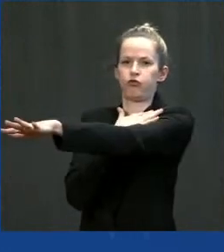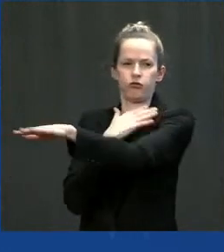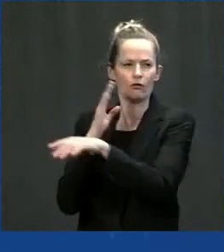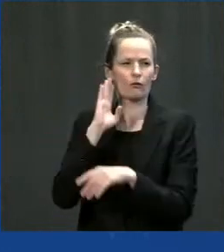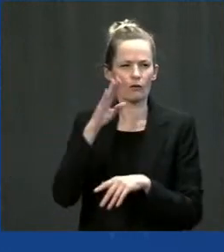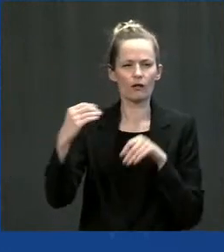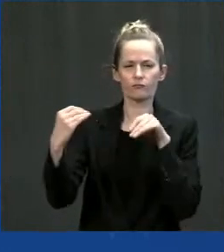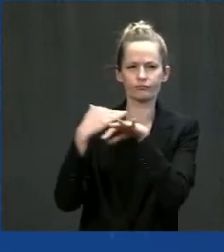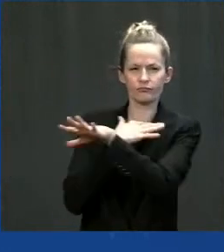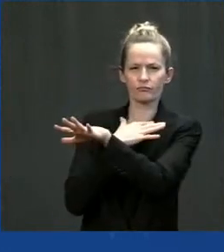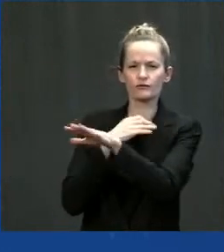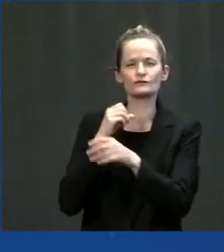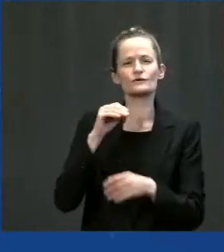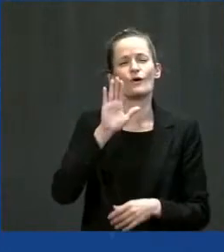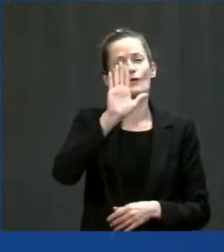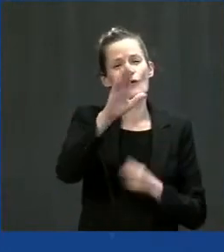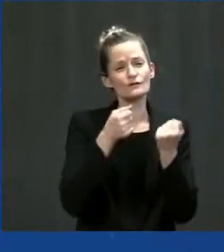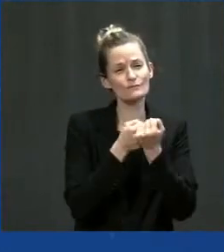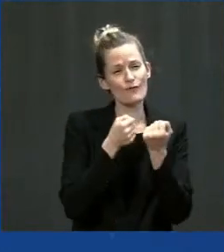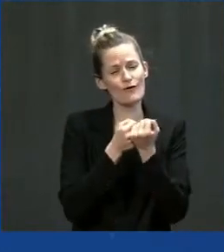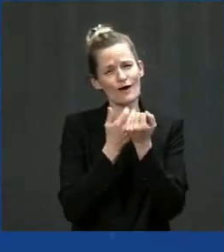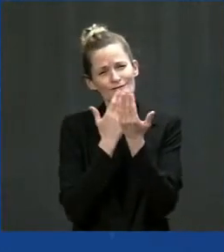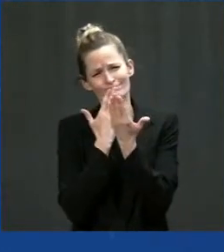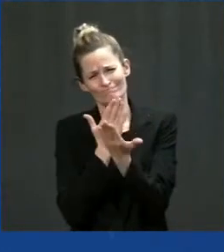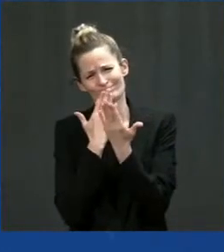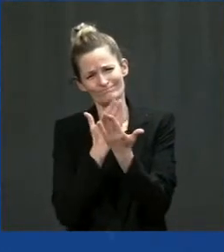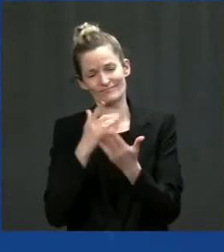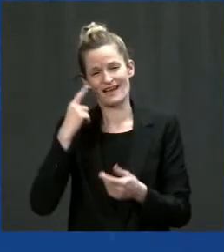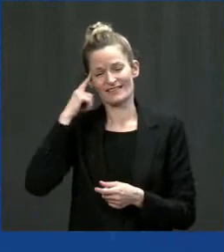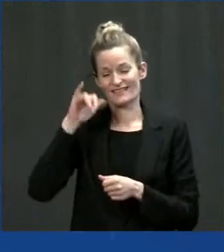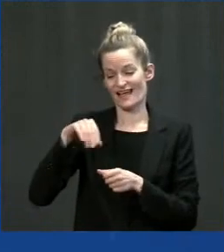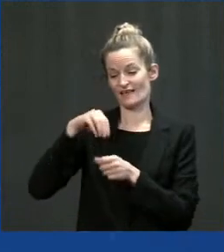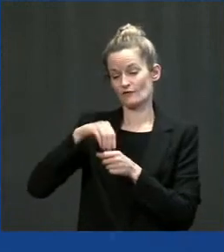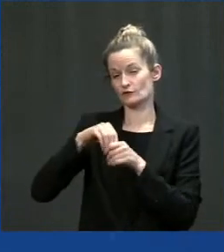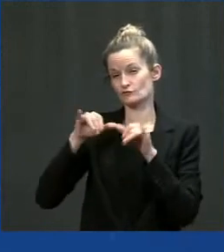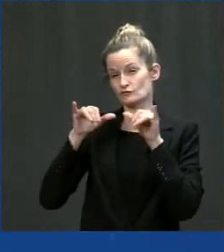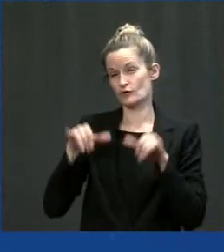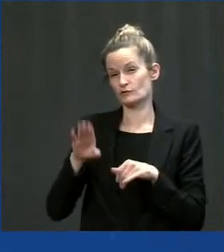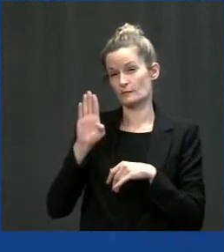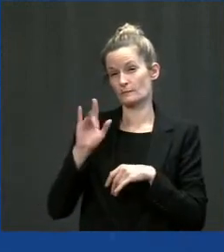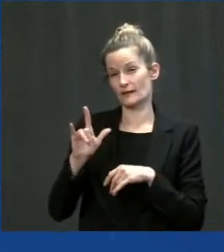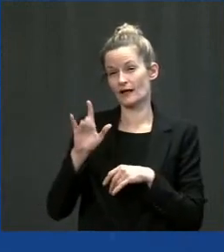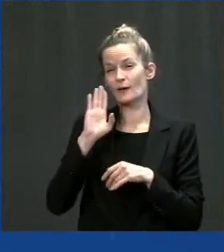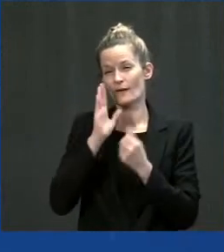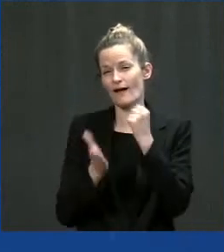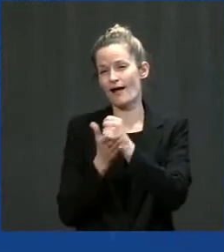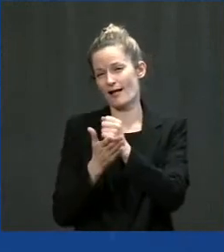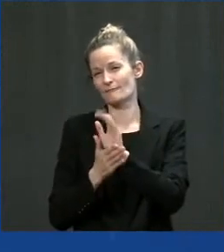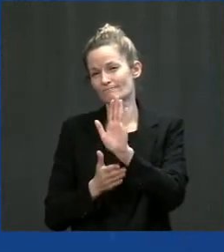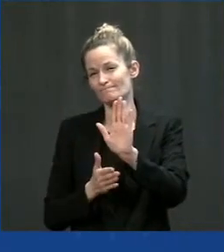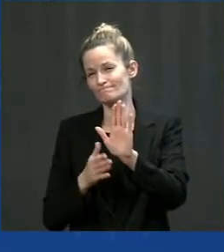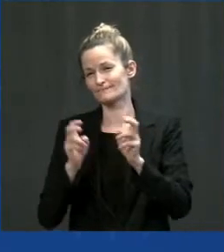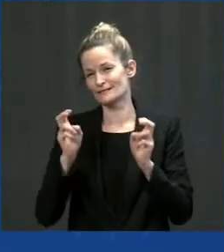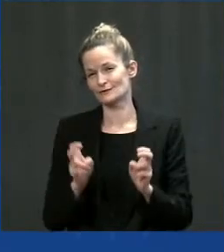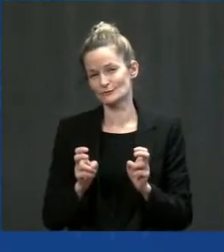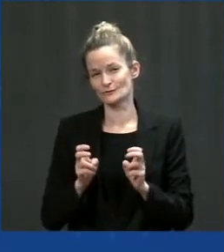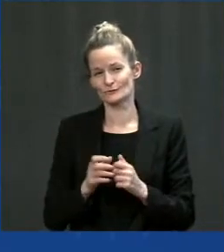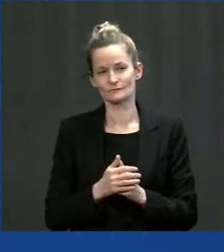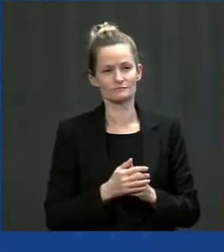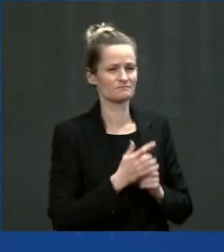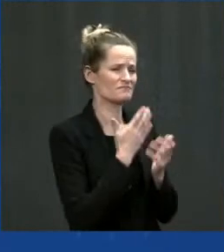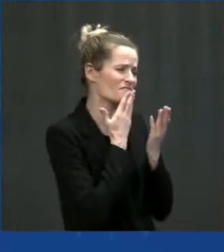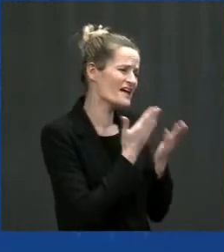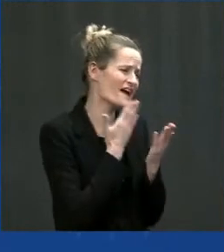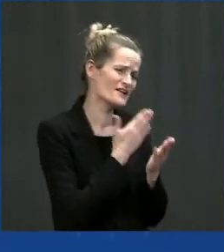And I think it's going to be very helpful, I hope. Thank you. I'm glad to hear you've got Georgia on your mind, Mr. President. Well, I do for